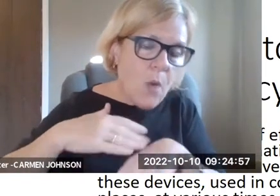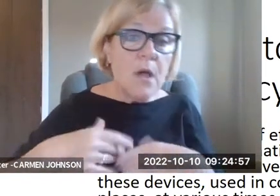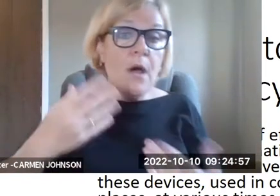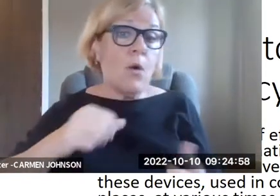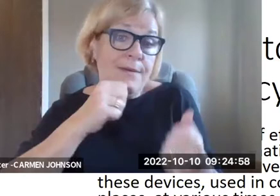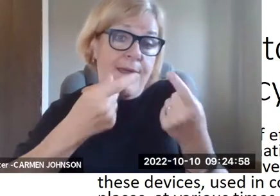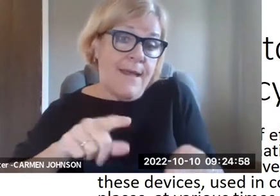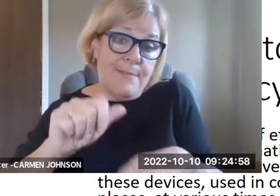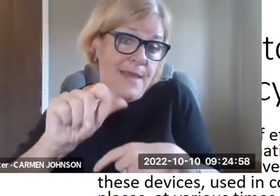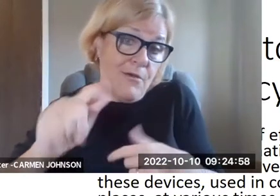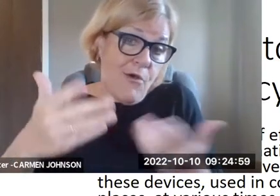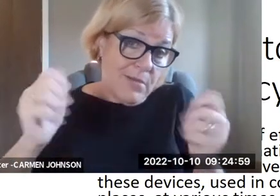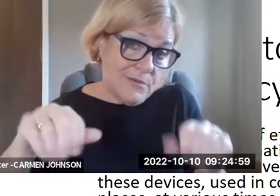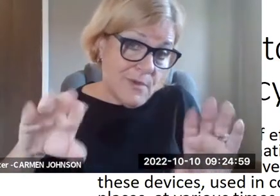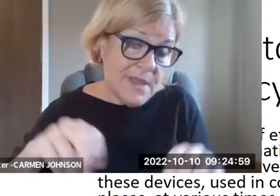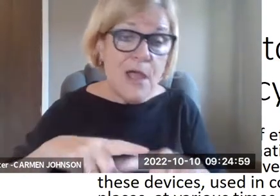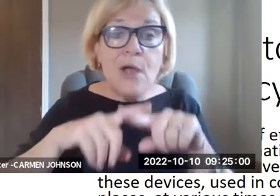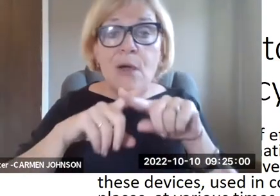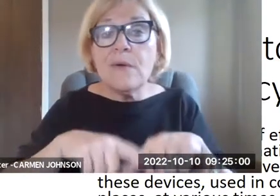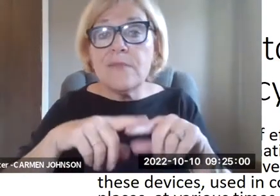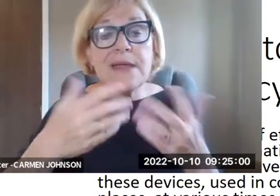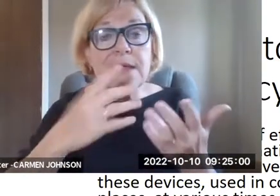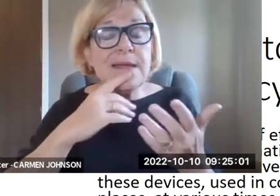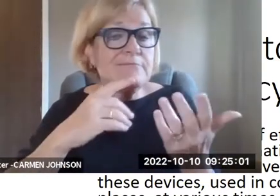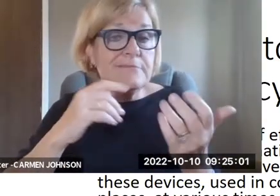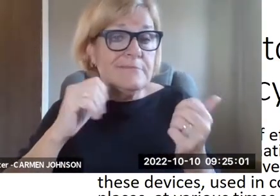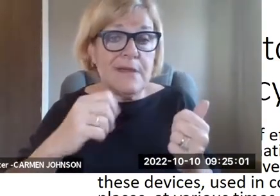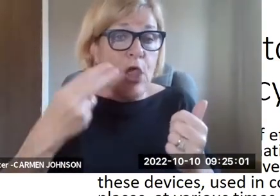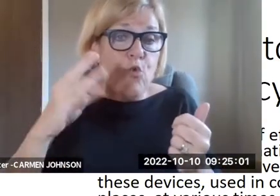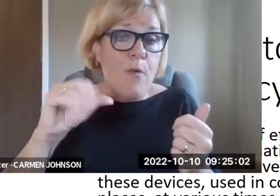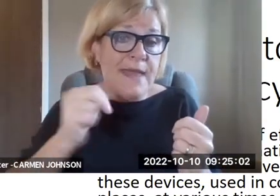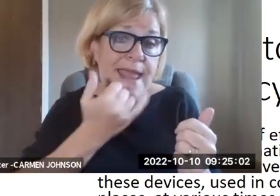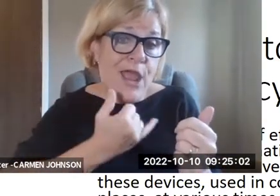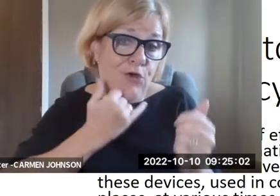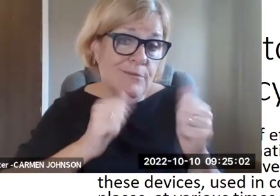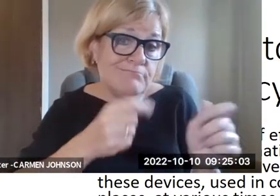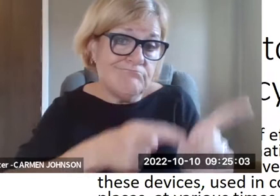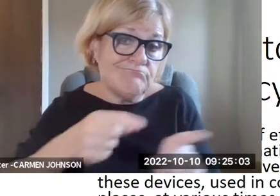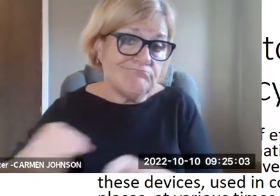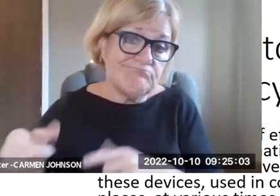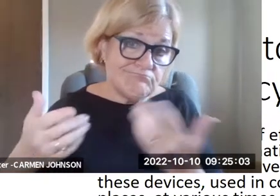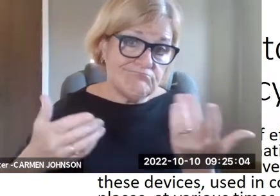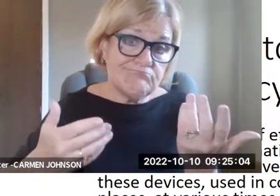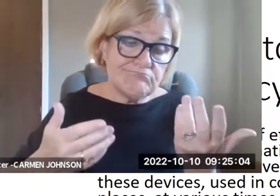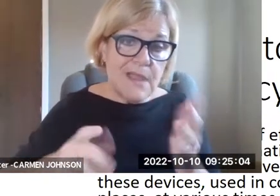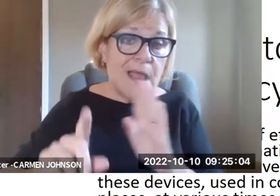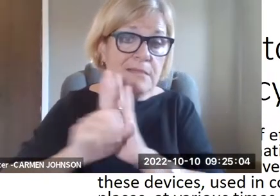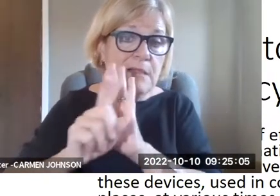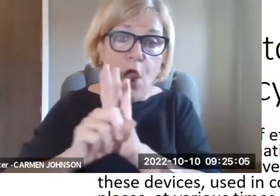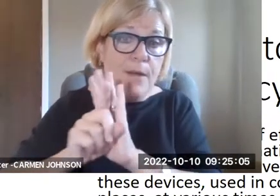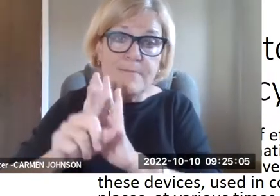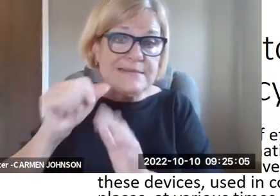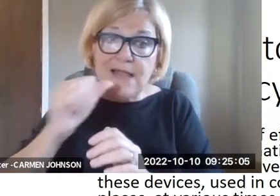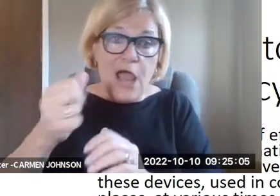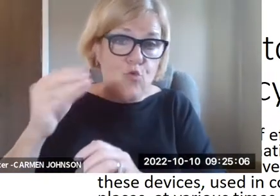-person, they may rely on an in-person notification system that can be much slower or not happen at all, realize,